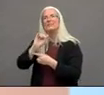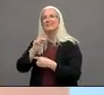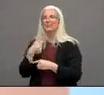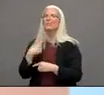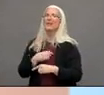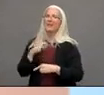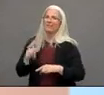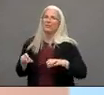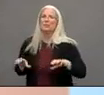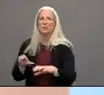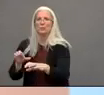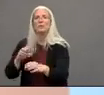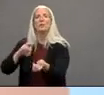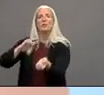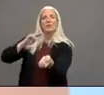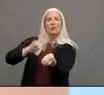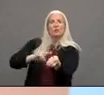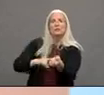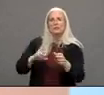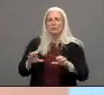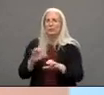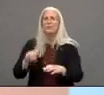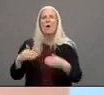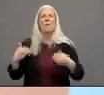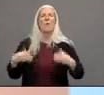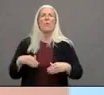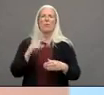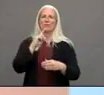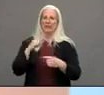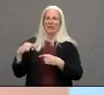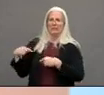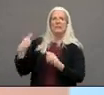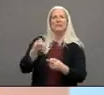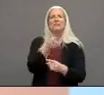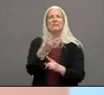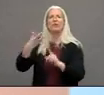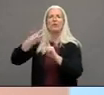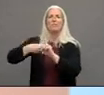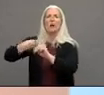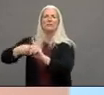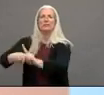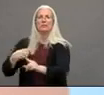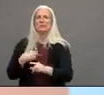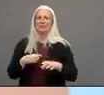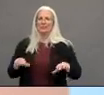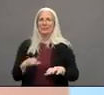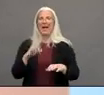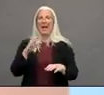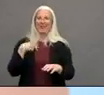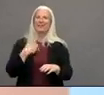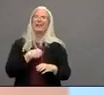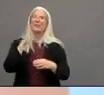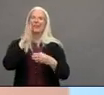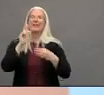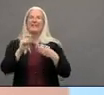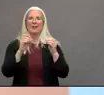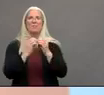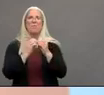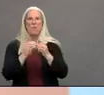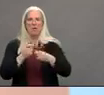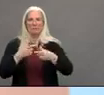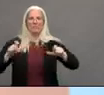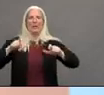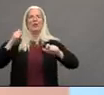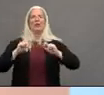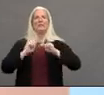began begun to build over the last several months will be scaled to a large proportion we will continue to provide